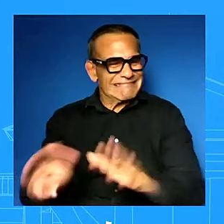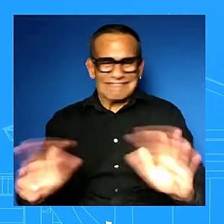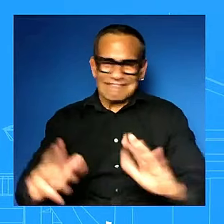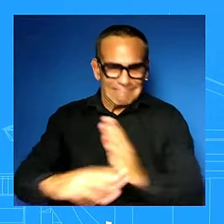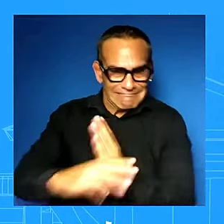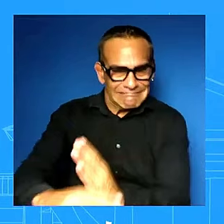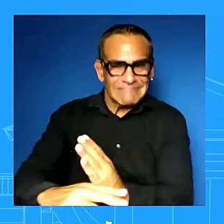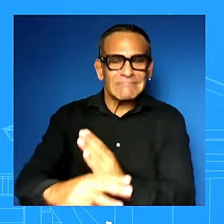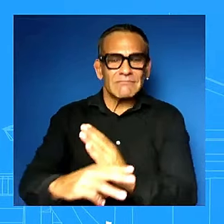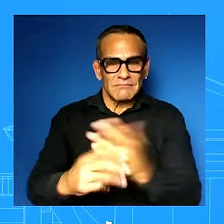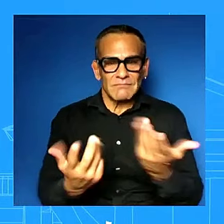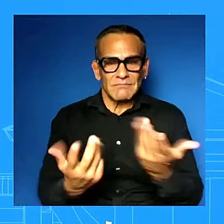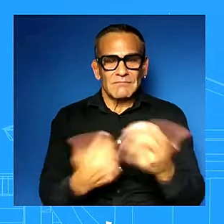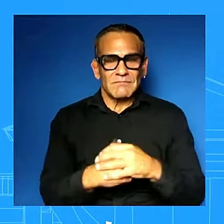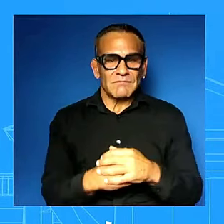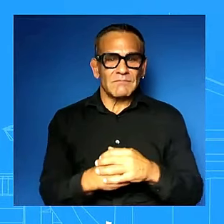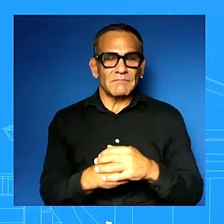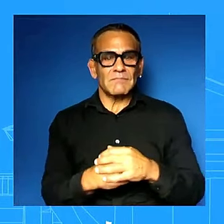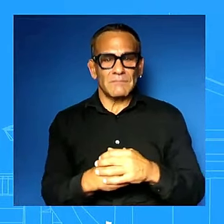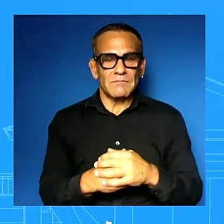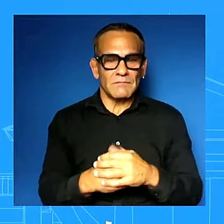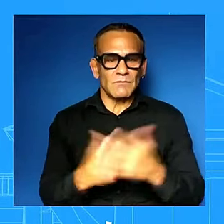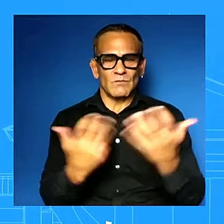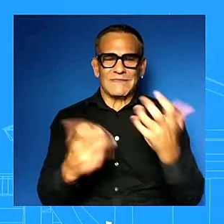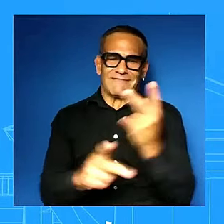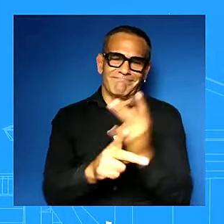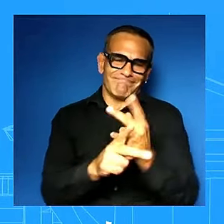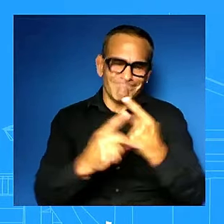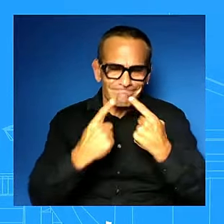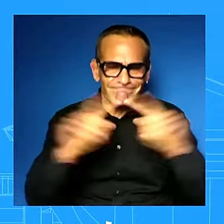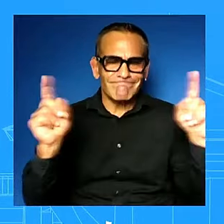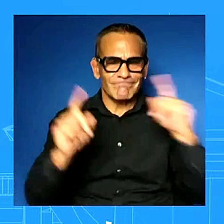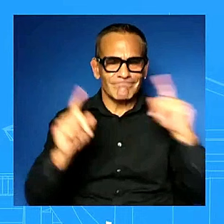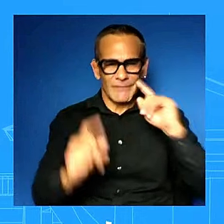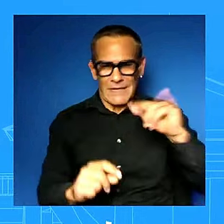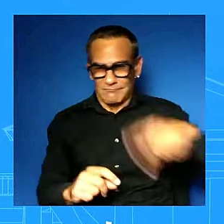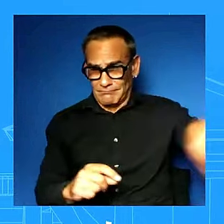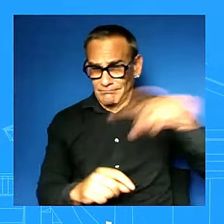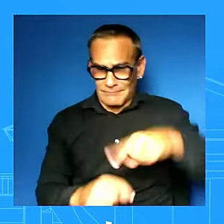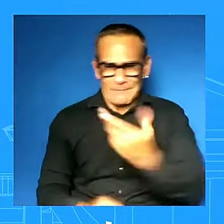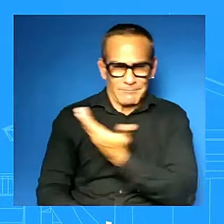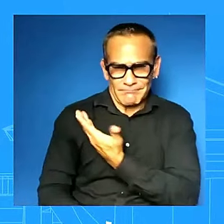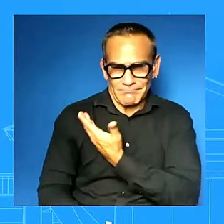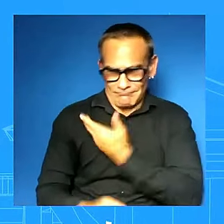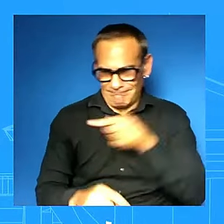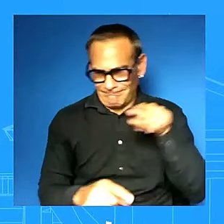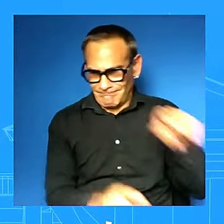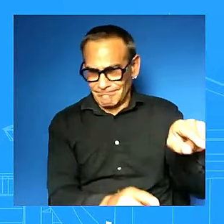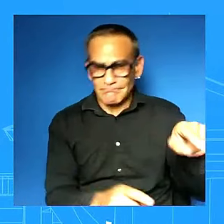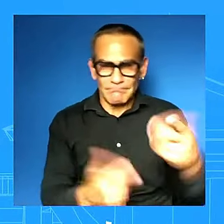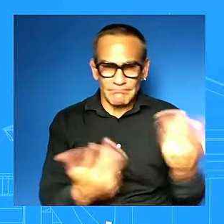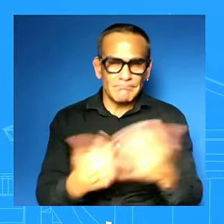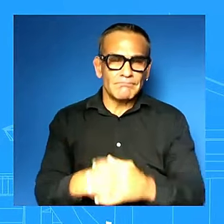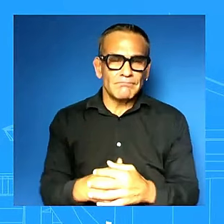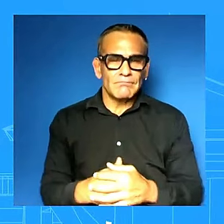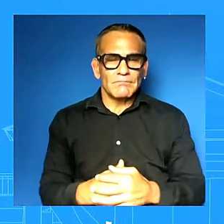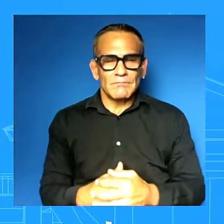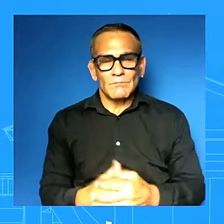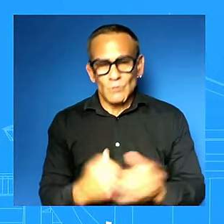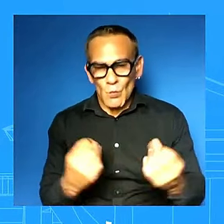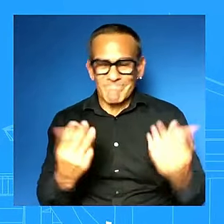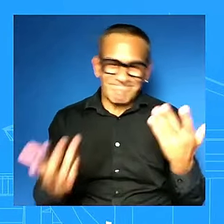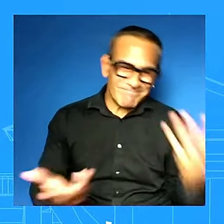humanitarian zones in gaza and that is something that we want to see and so we're having uh certainly